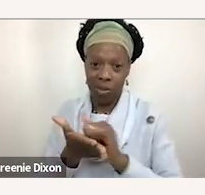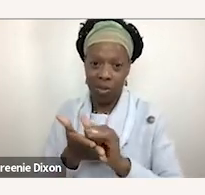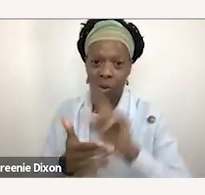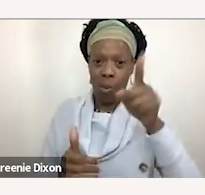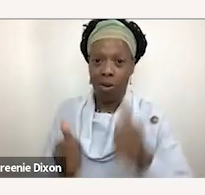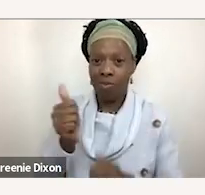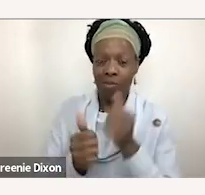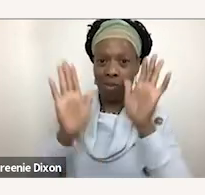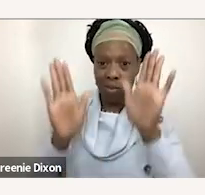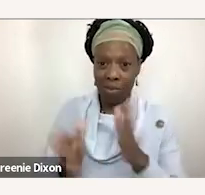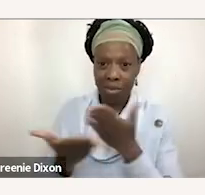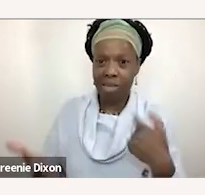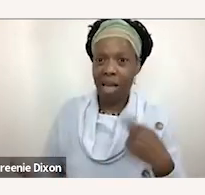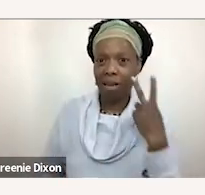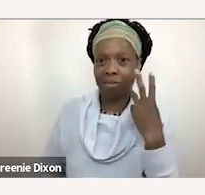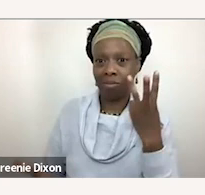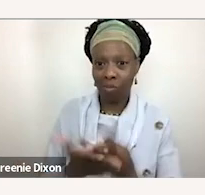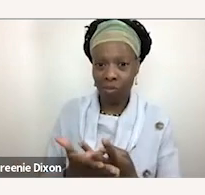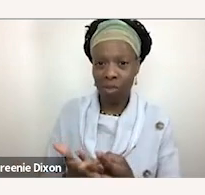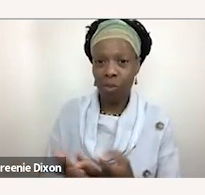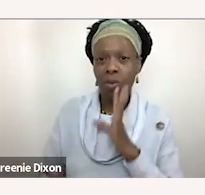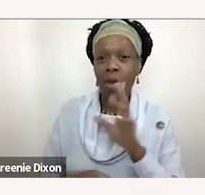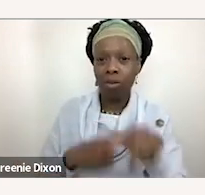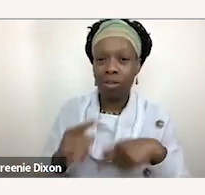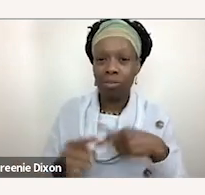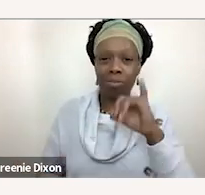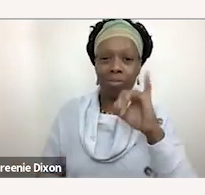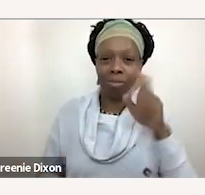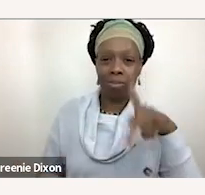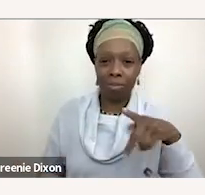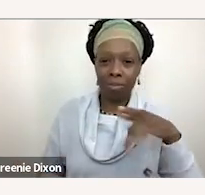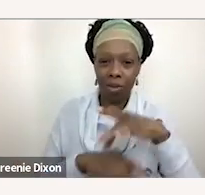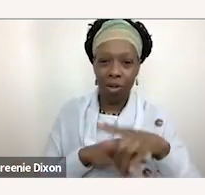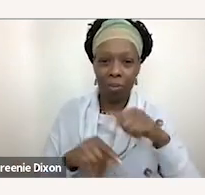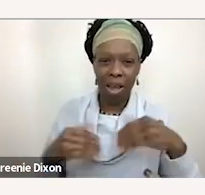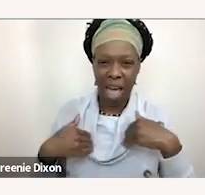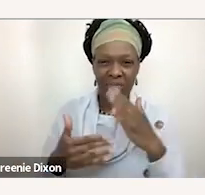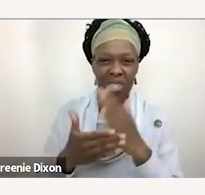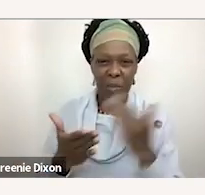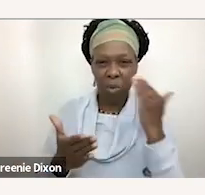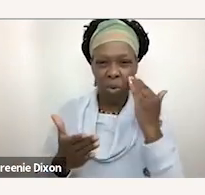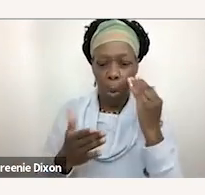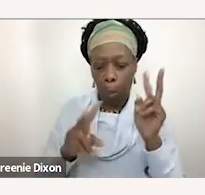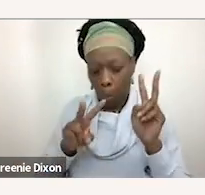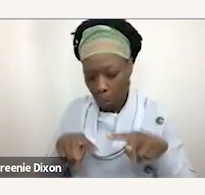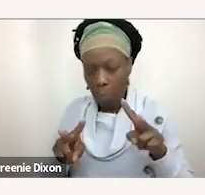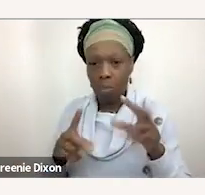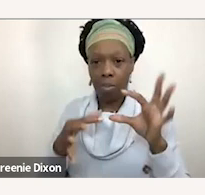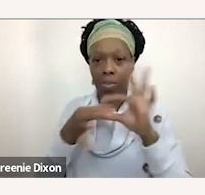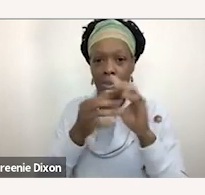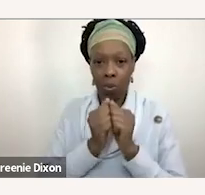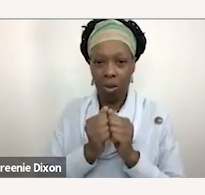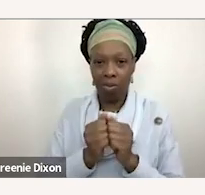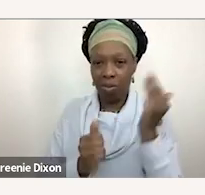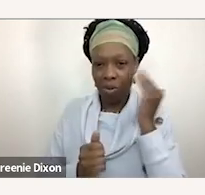most amazing things that i've seen is you know we spoke about ieps today and ieps can have a bit of stigma and bias associated with them to to one of those things